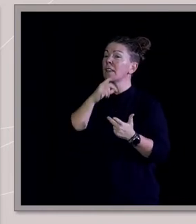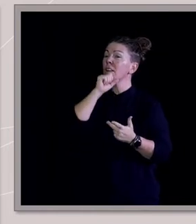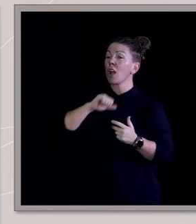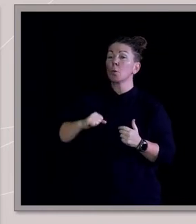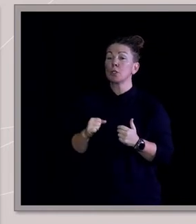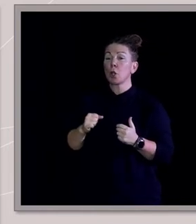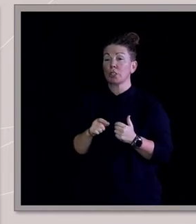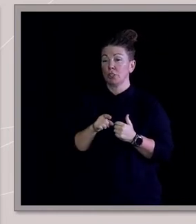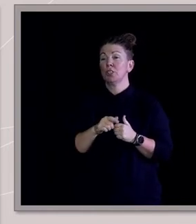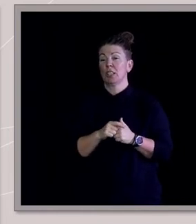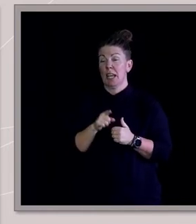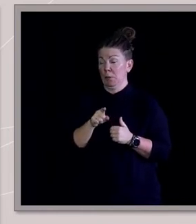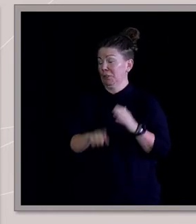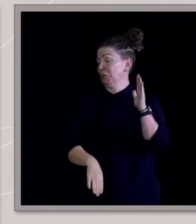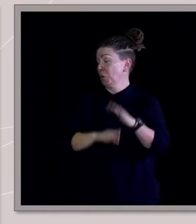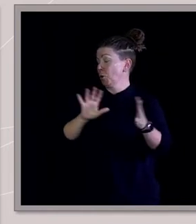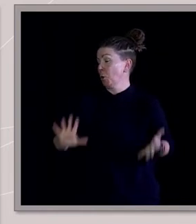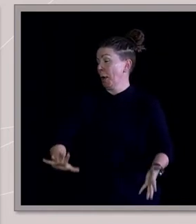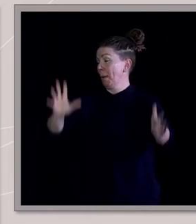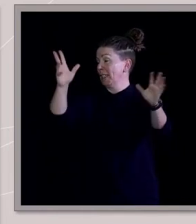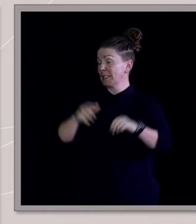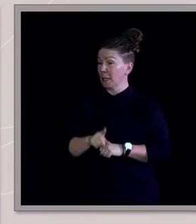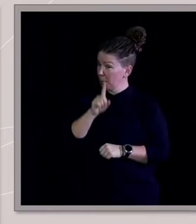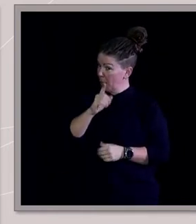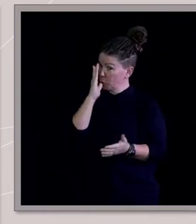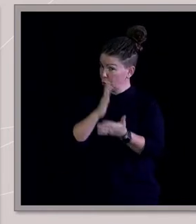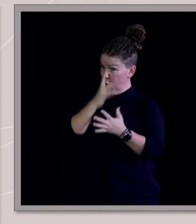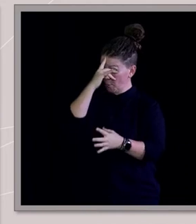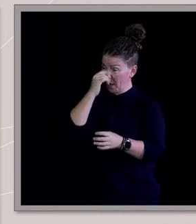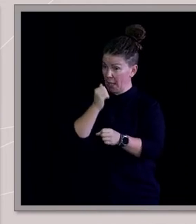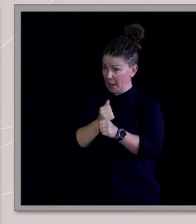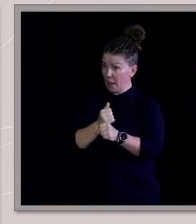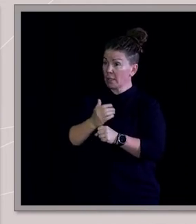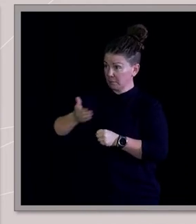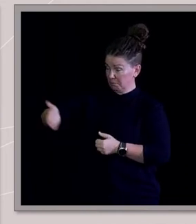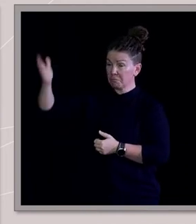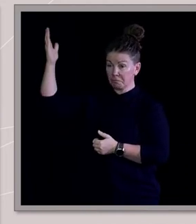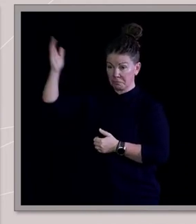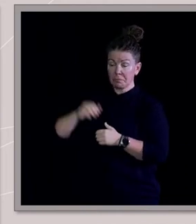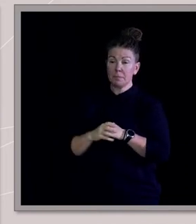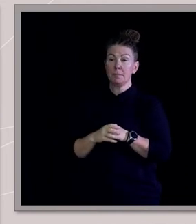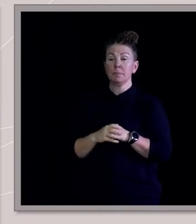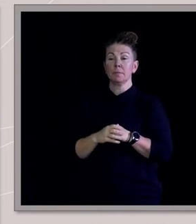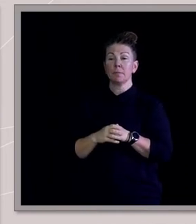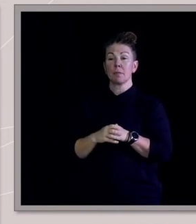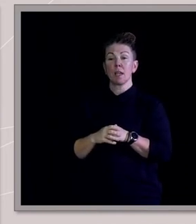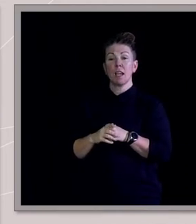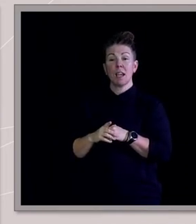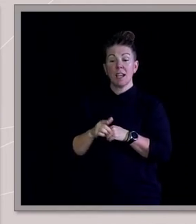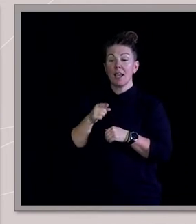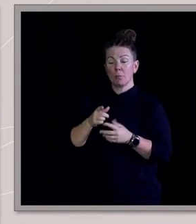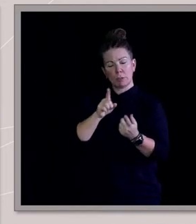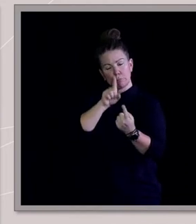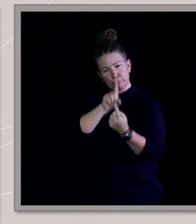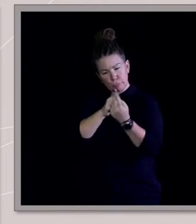a total mess, but he was a true believer in Christ. So we sat down and he talked about the compassionate,